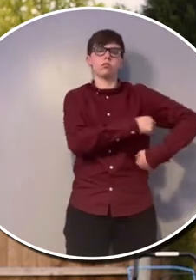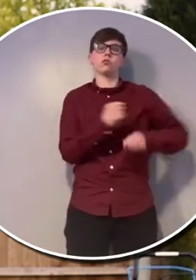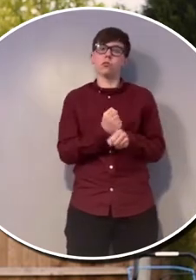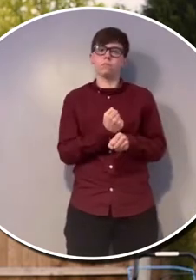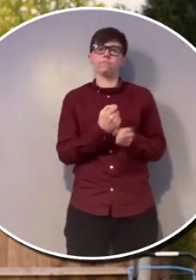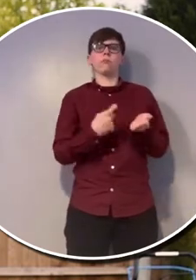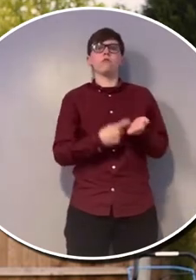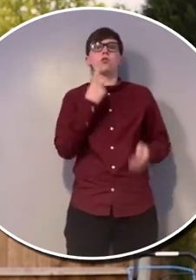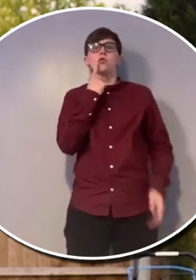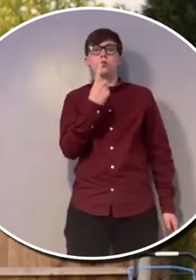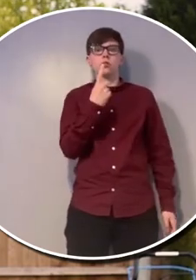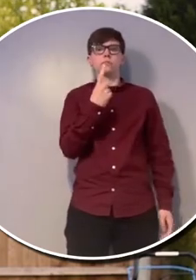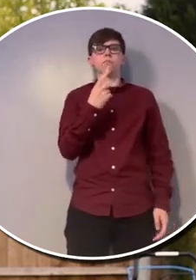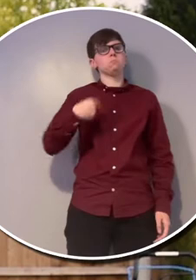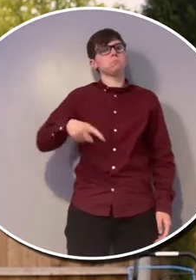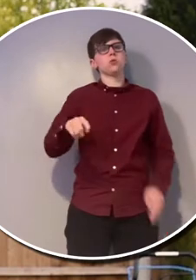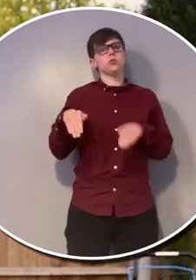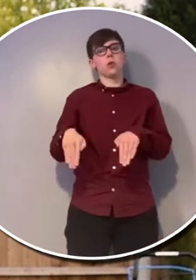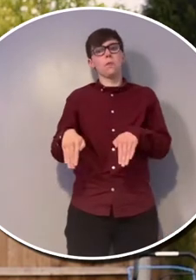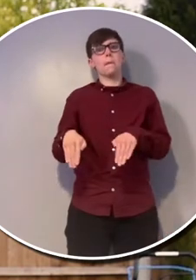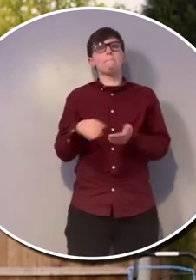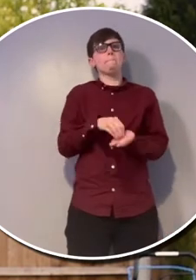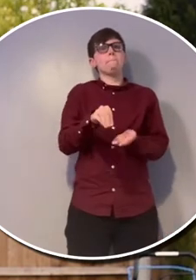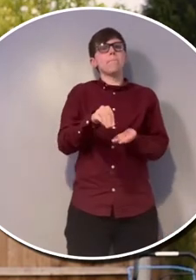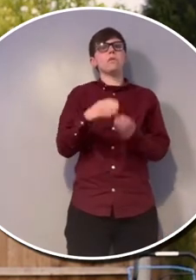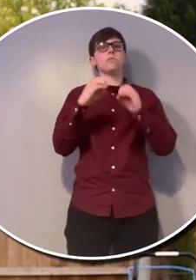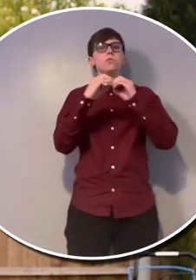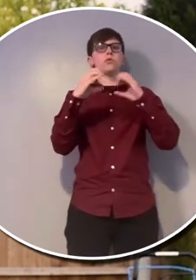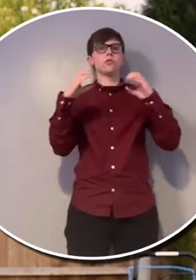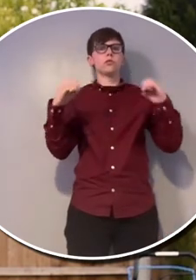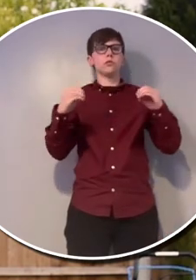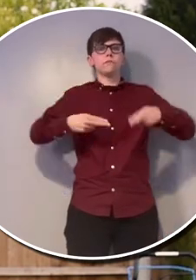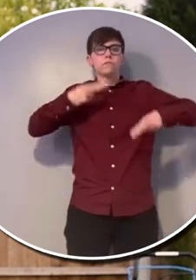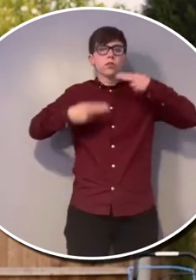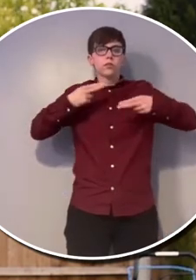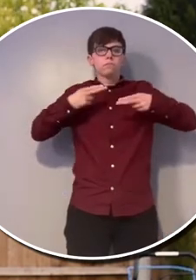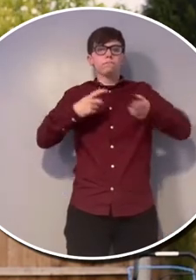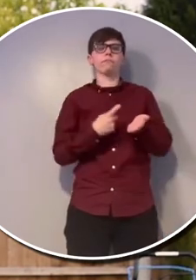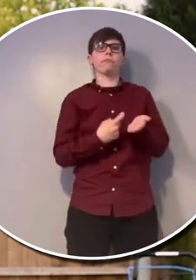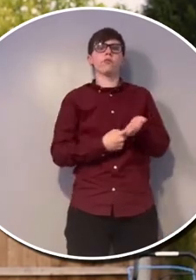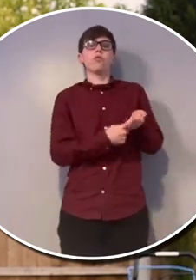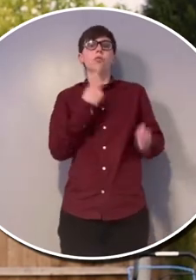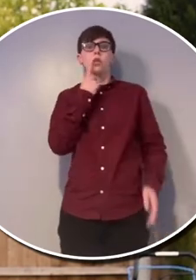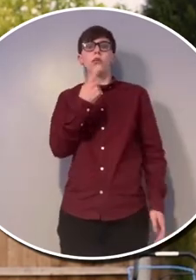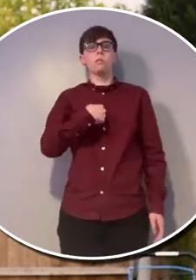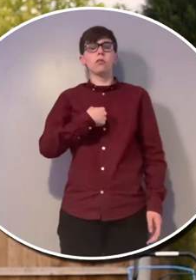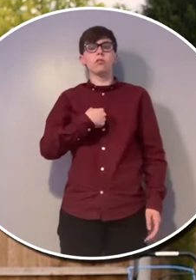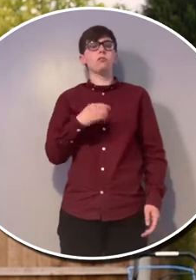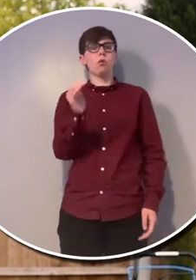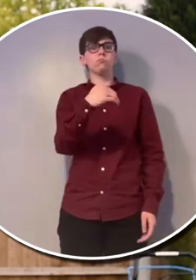Maggie said she got a lot of cooking to do, and Rollo said that he would go to the shops to buy some sausages for their tea.